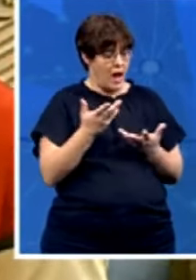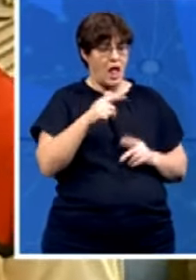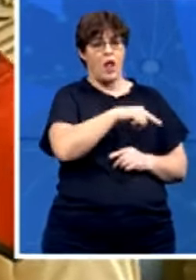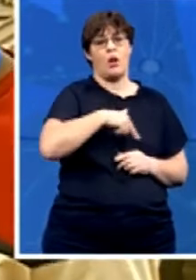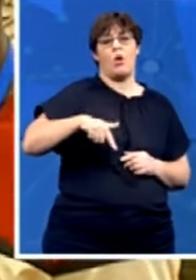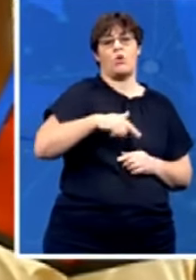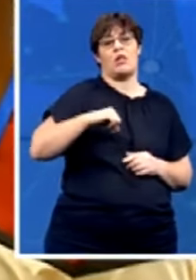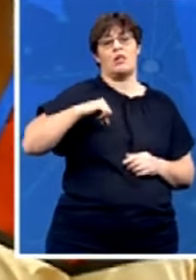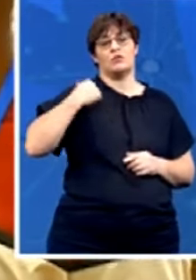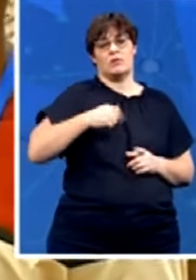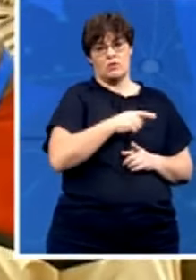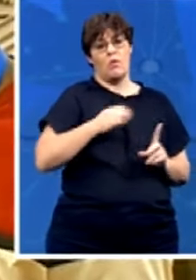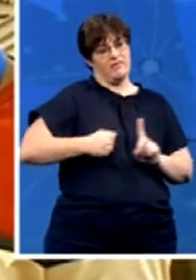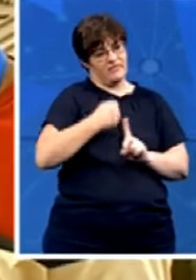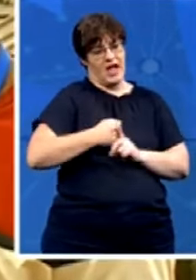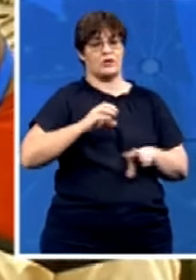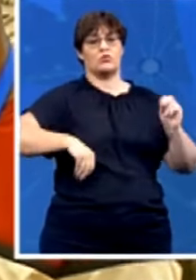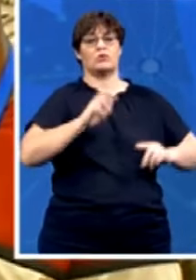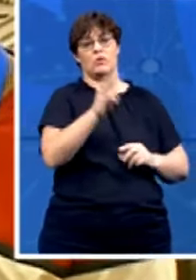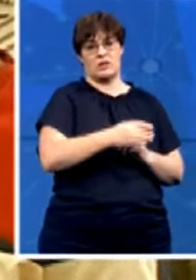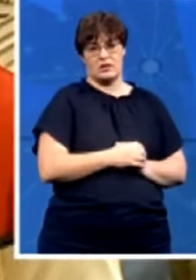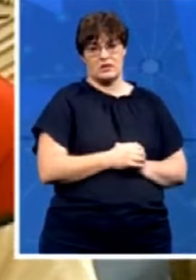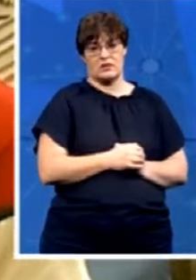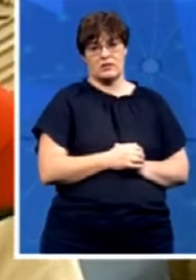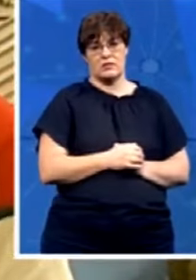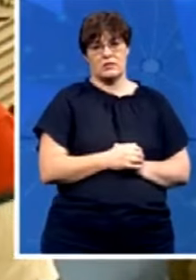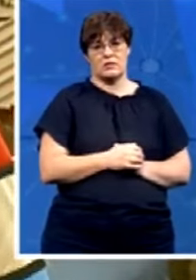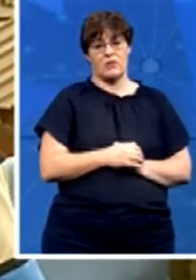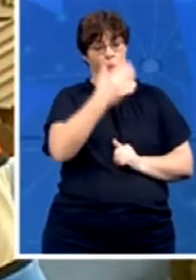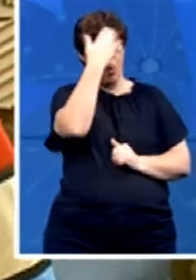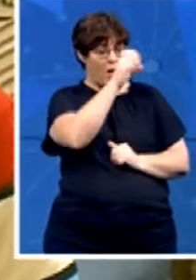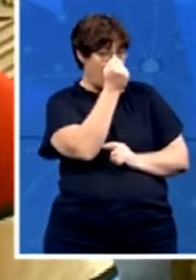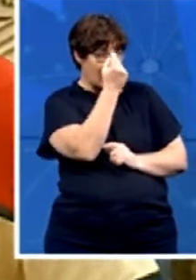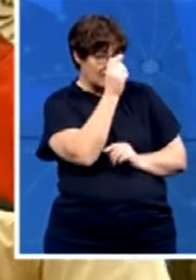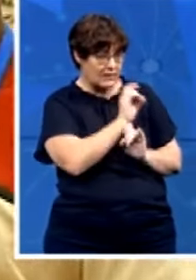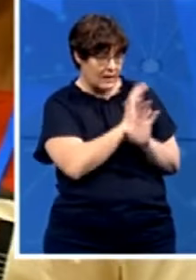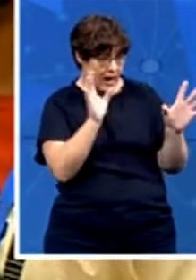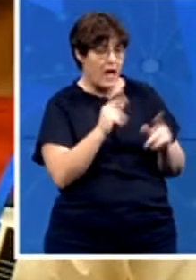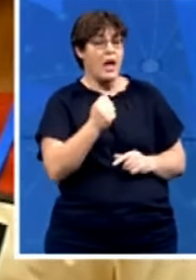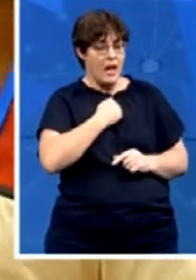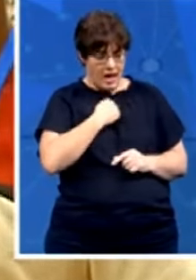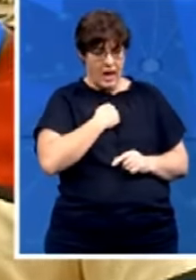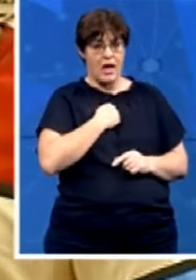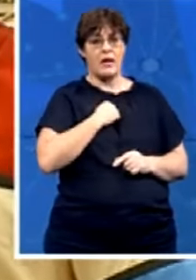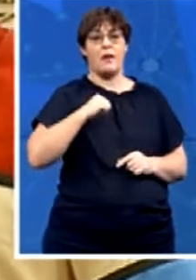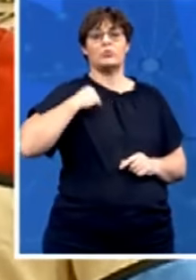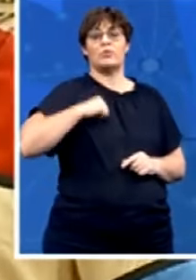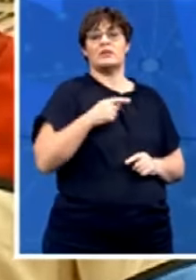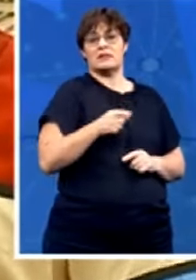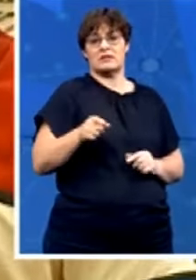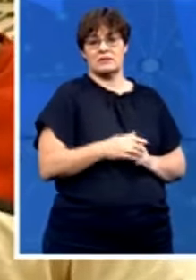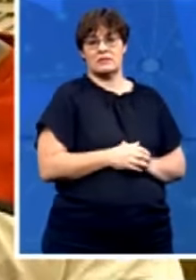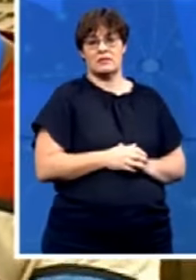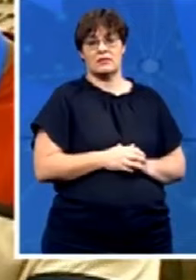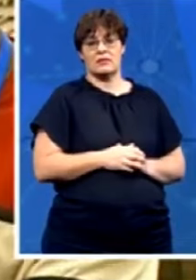and a little bit that thing that we know and understand even at our municipalities they just hire his friends and we have